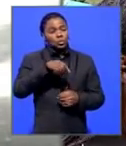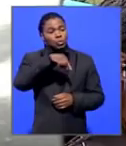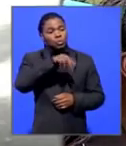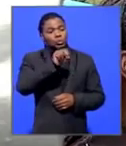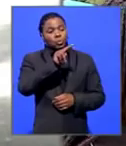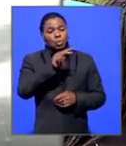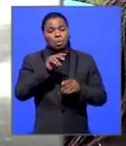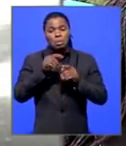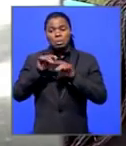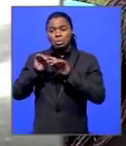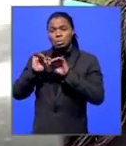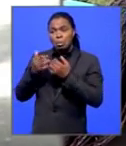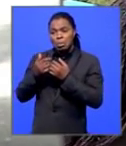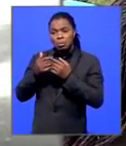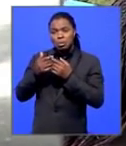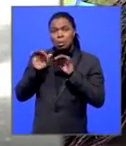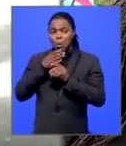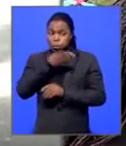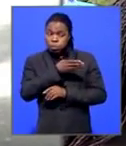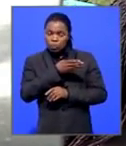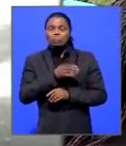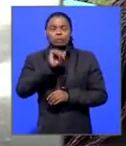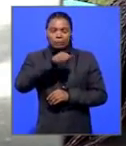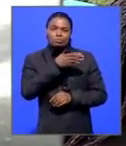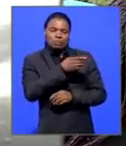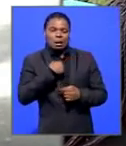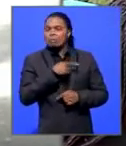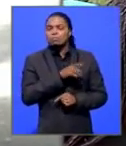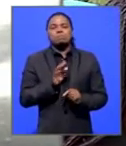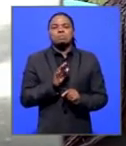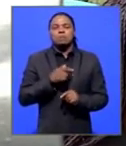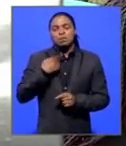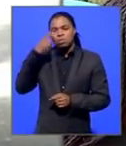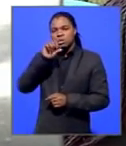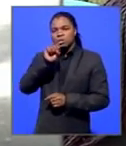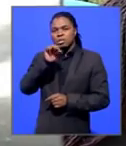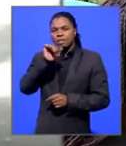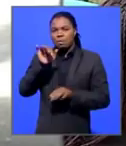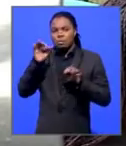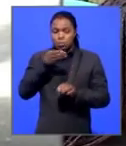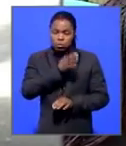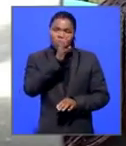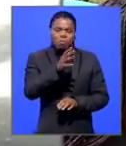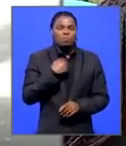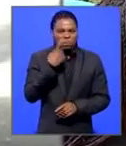will be. But you yourself personally won't be there. I'm sure that's people from Saffa will definitely be there.